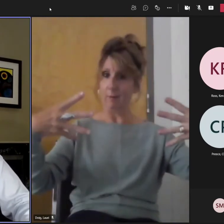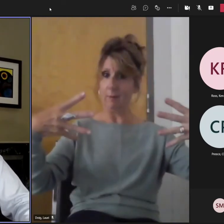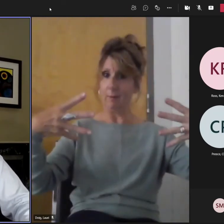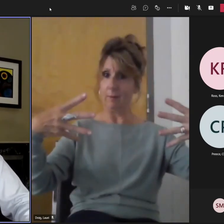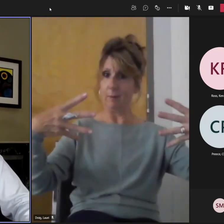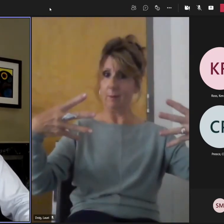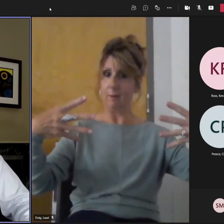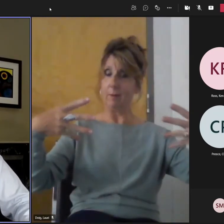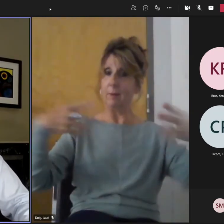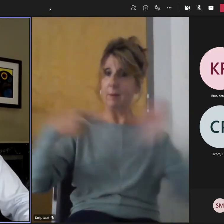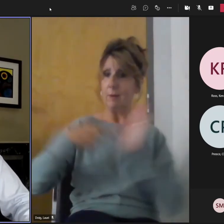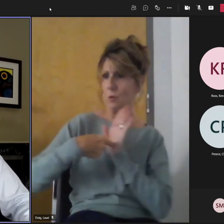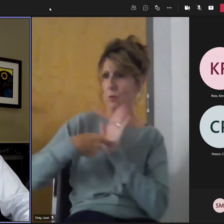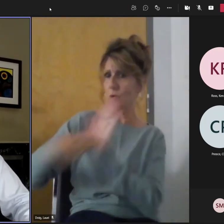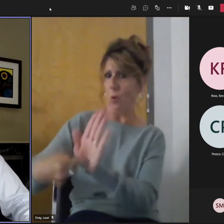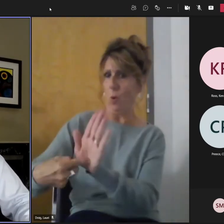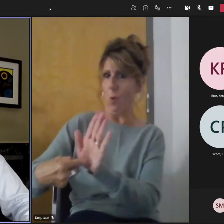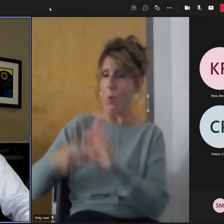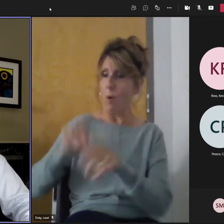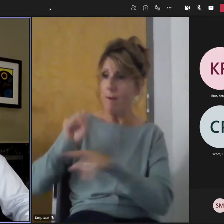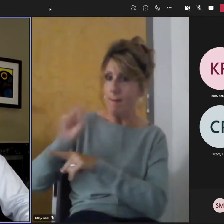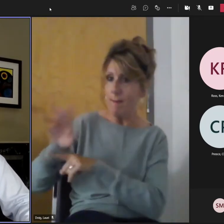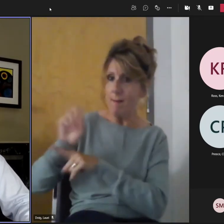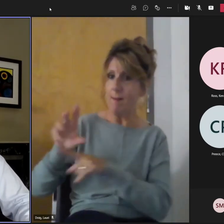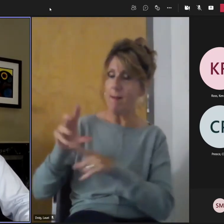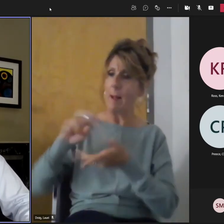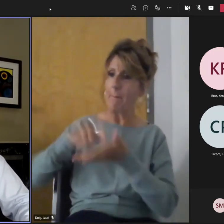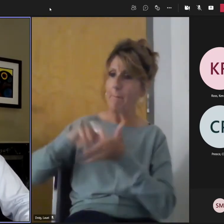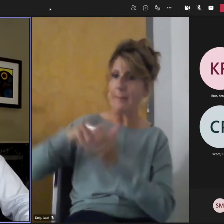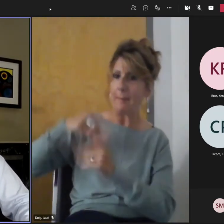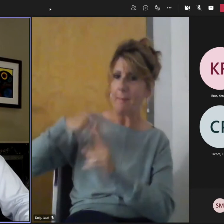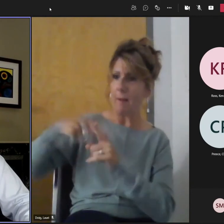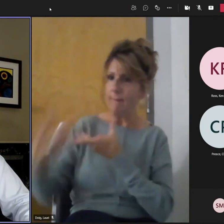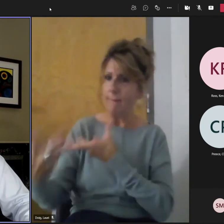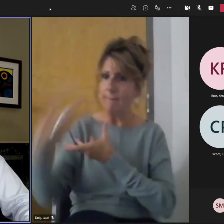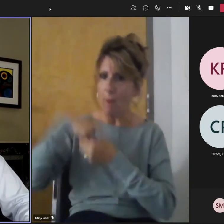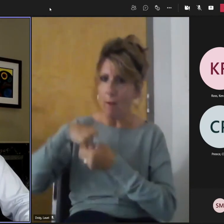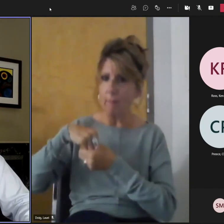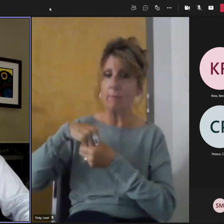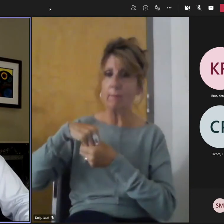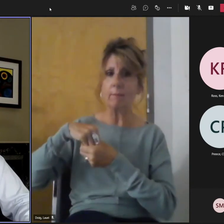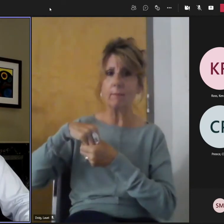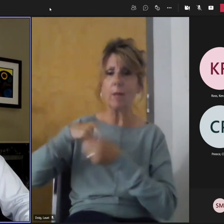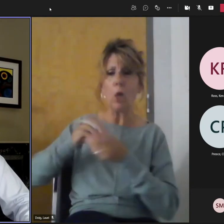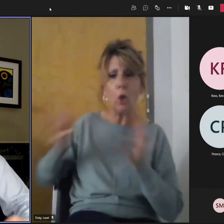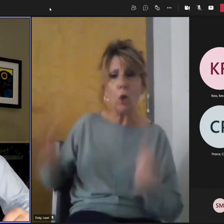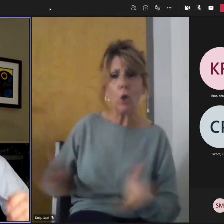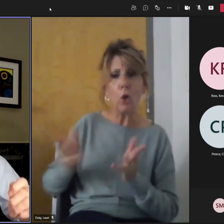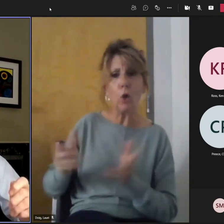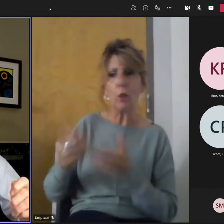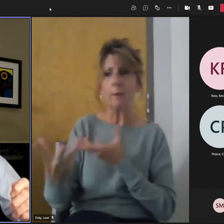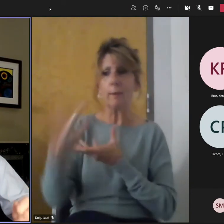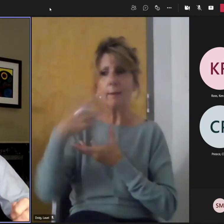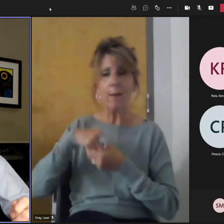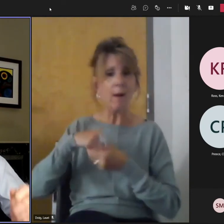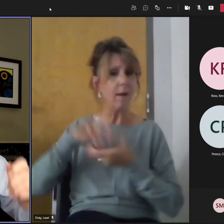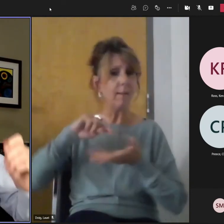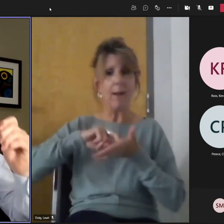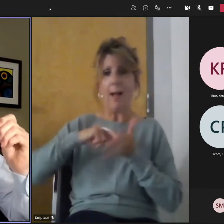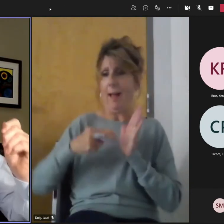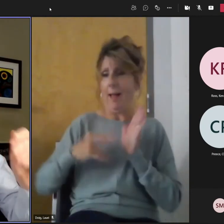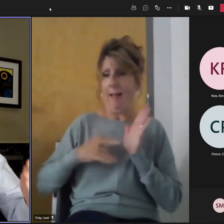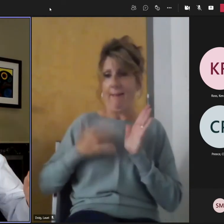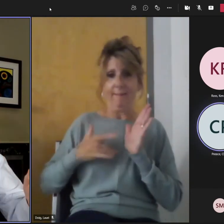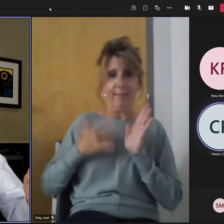side, which is the new pedagogy, it's a proactive role for students. So I think this goes together very well. You need two